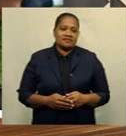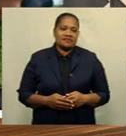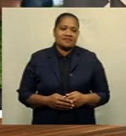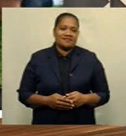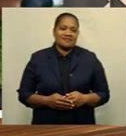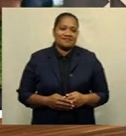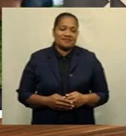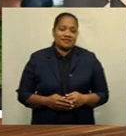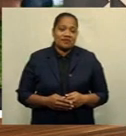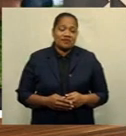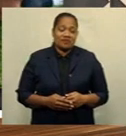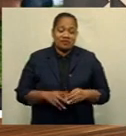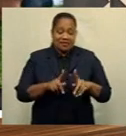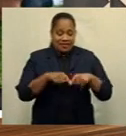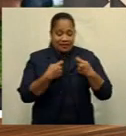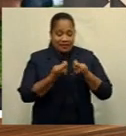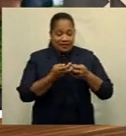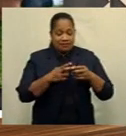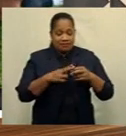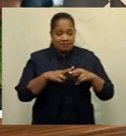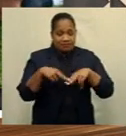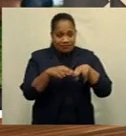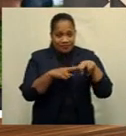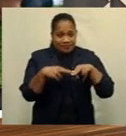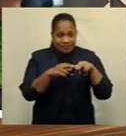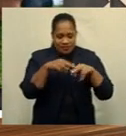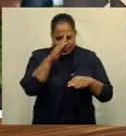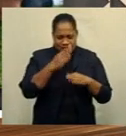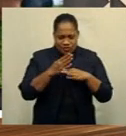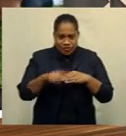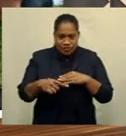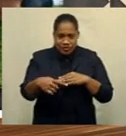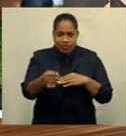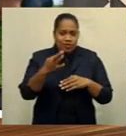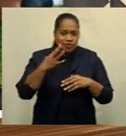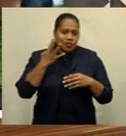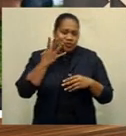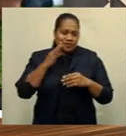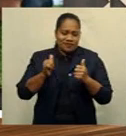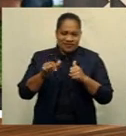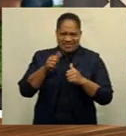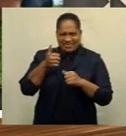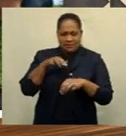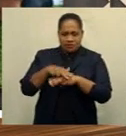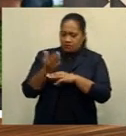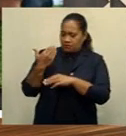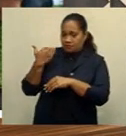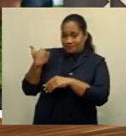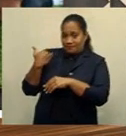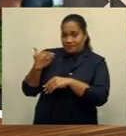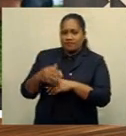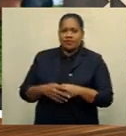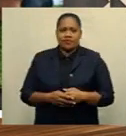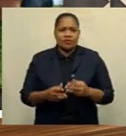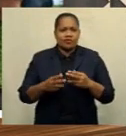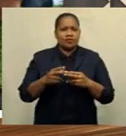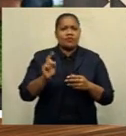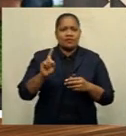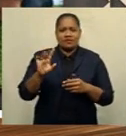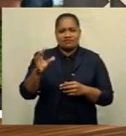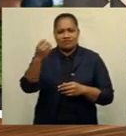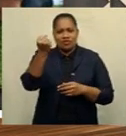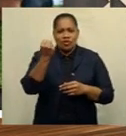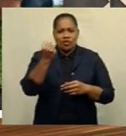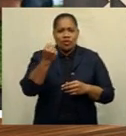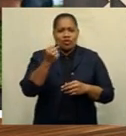Well, the flying Fijians hope to continue where they left off at the Autumn Nations Cup six months ago with a comprehensive victory over Georgia.